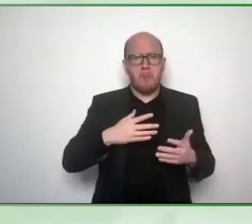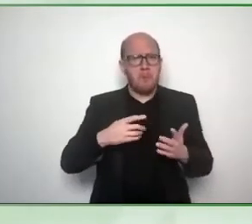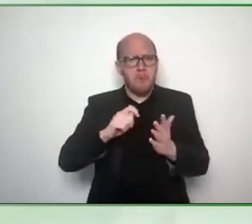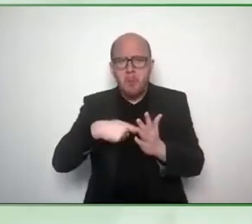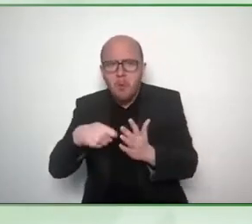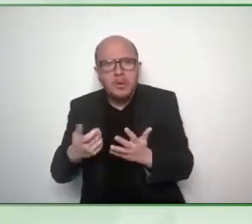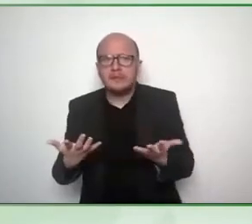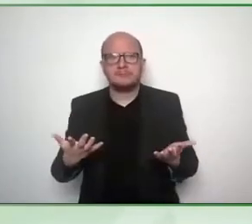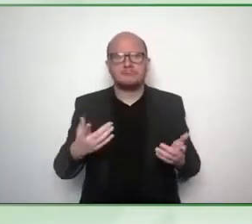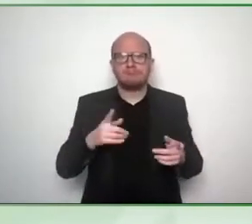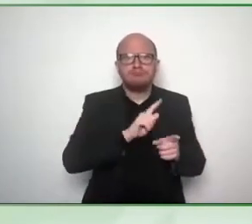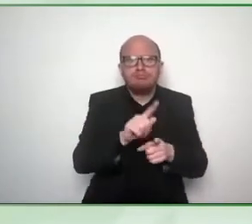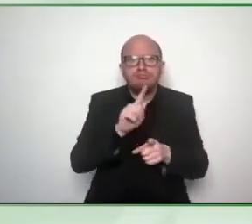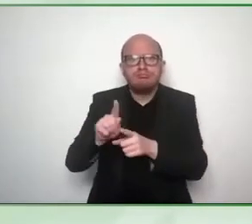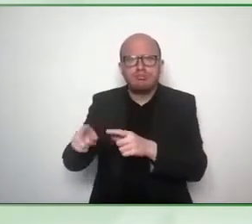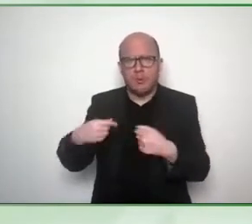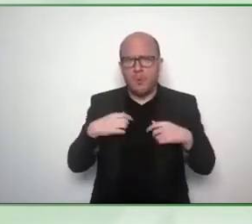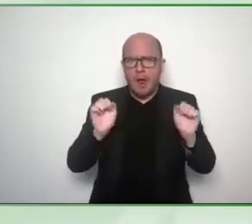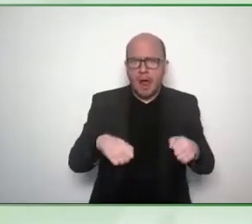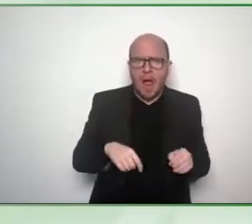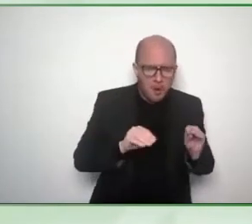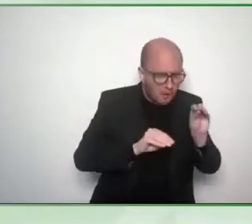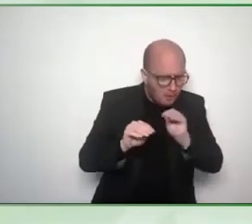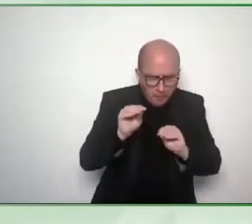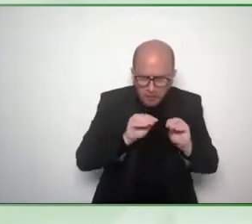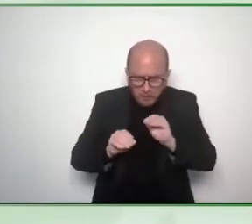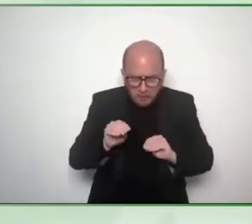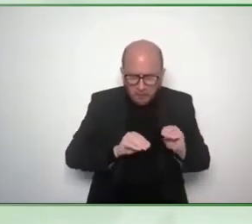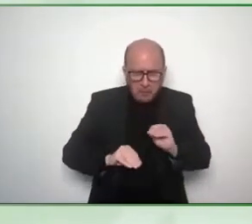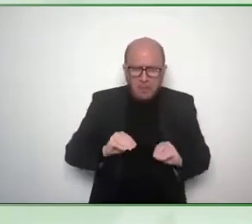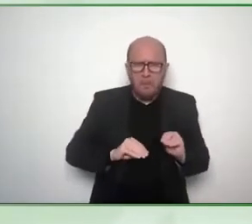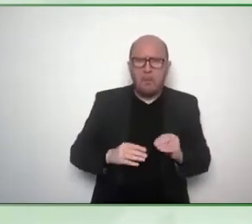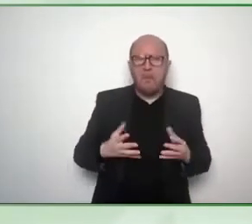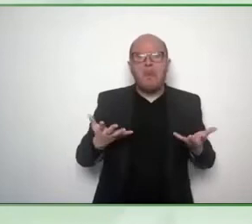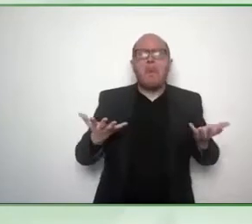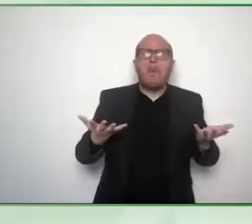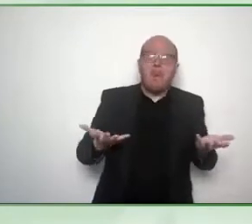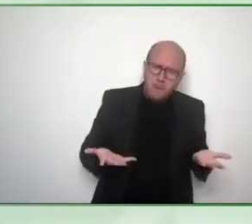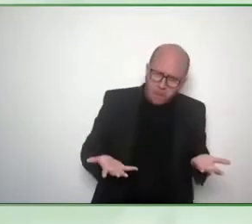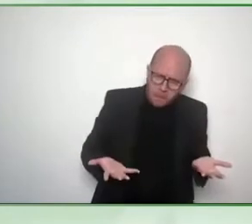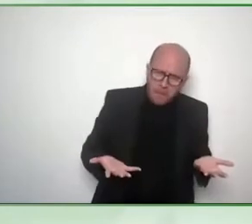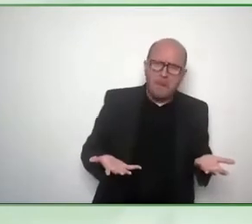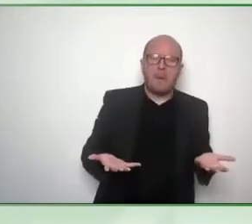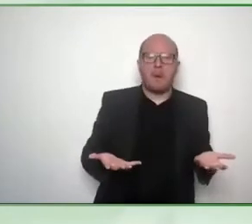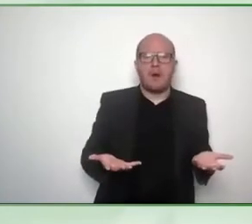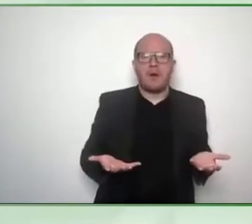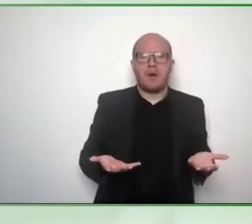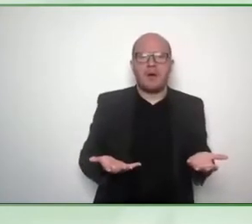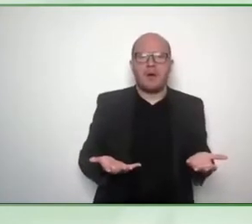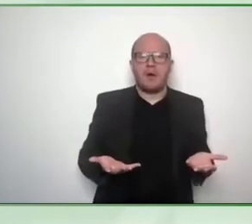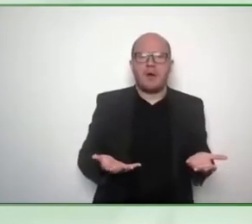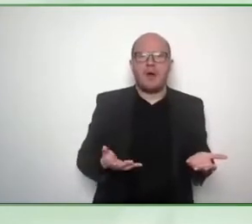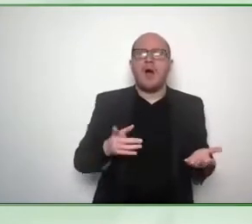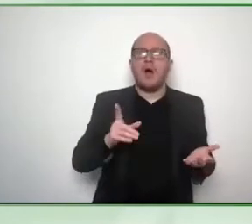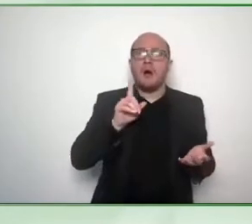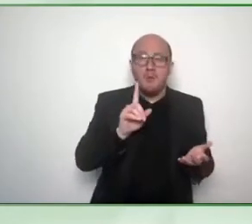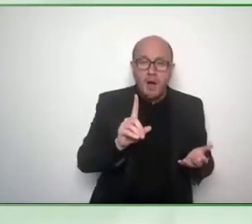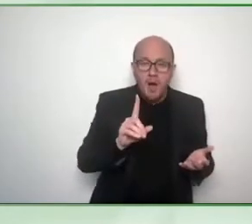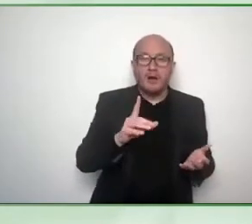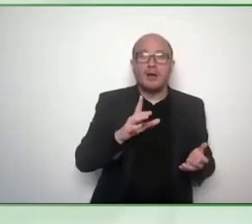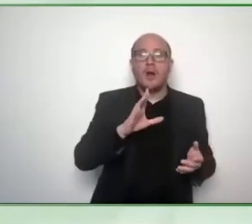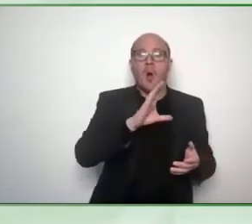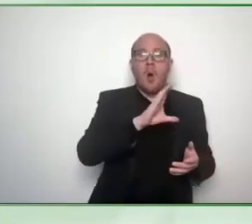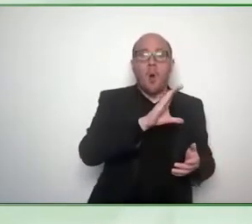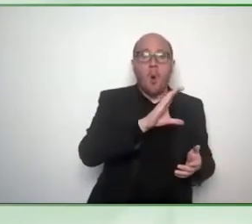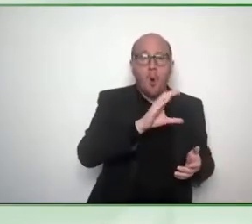just about the user interface of a piece of technology technology and when we start universally designing a company a